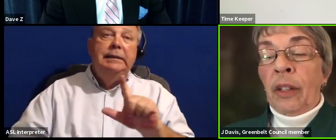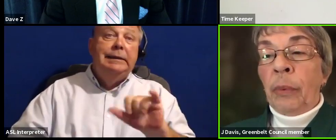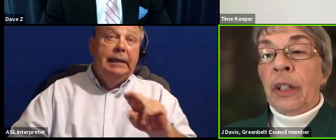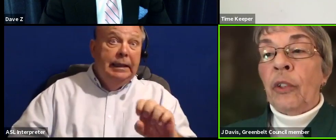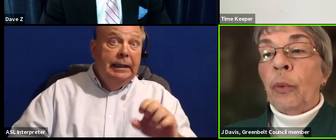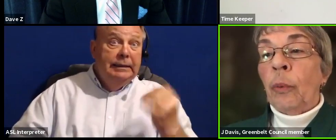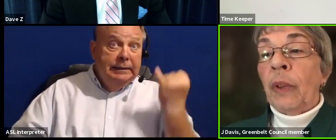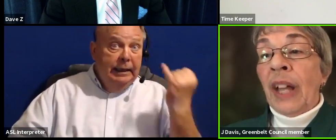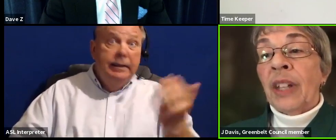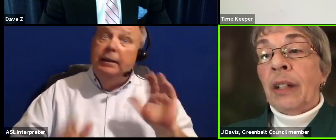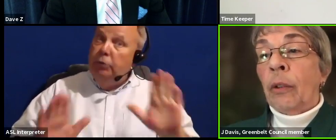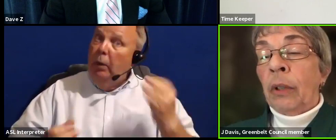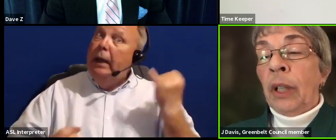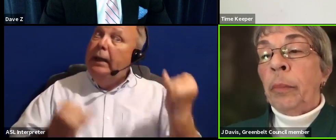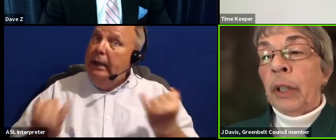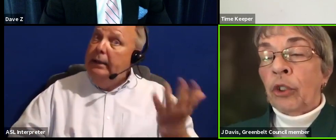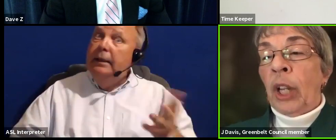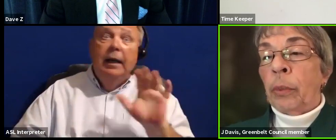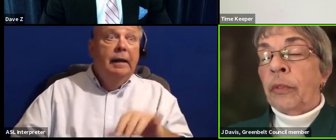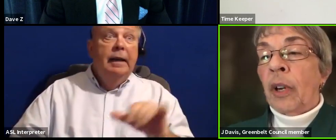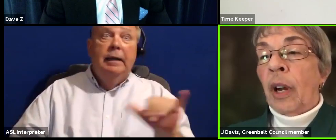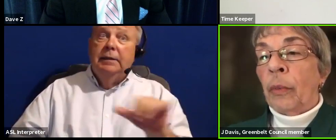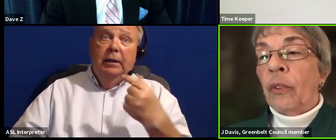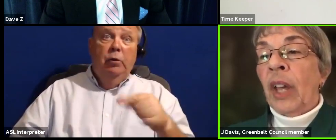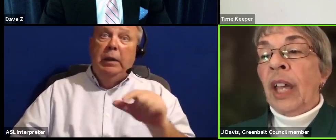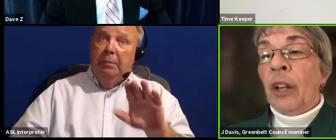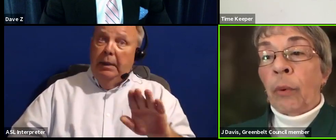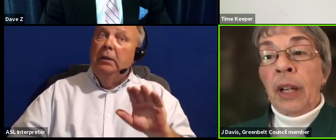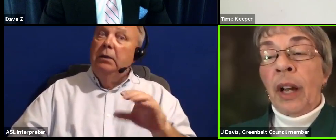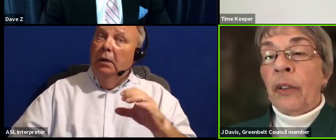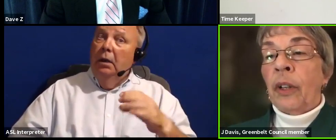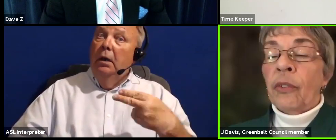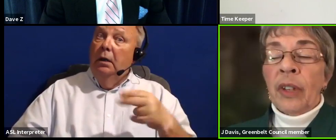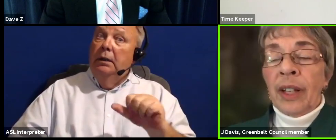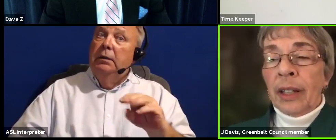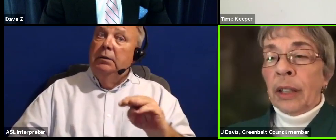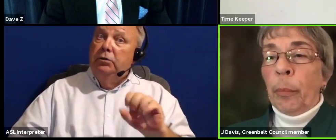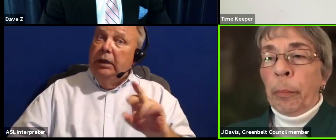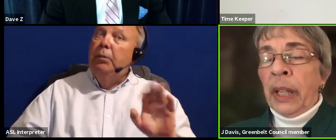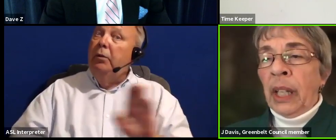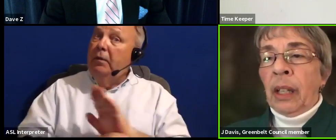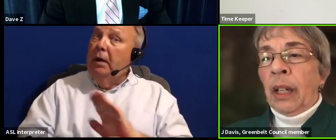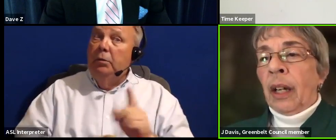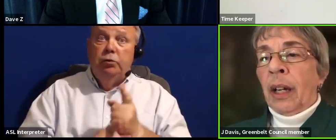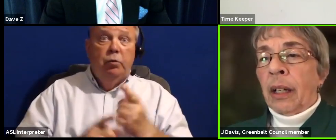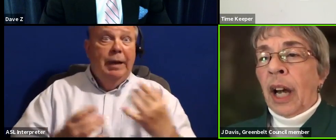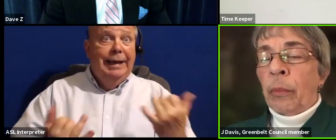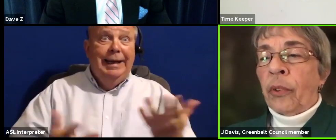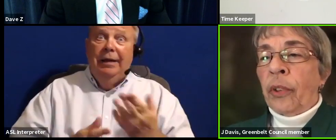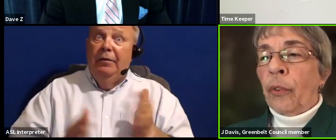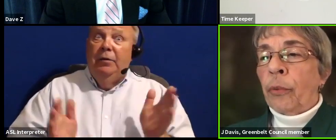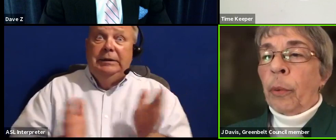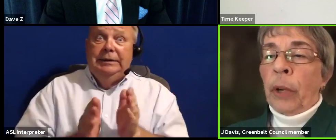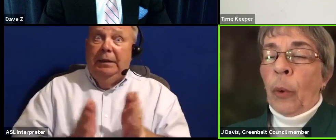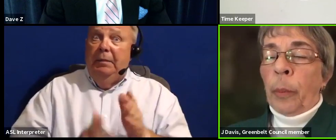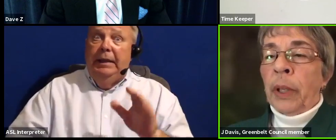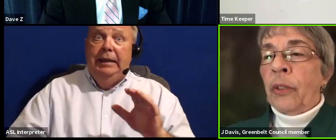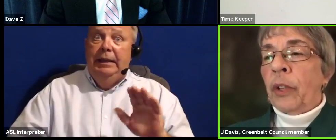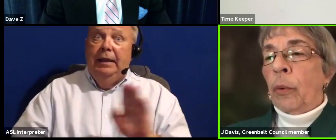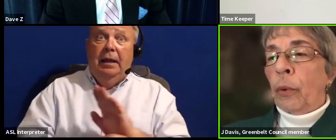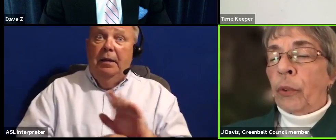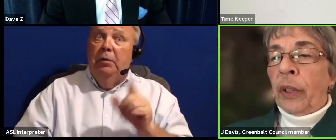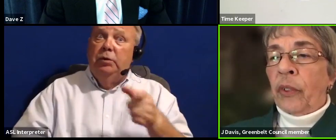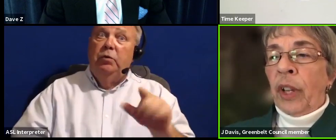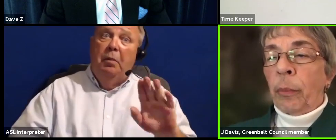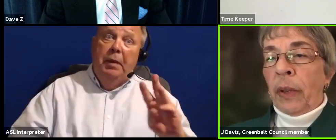a great idea because that's like a green belt chamber of commerce. And right now there's little mini commerces over at Beltway